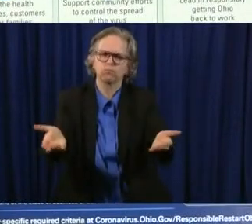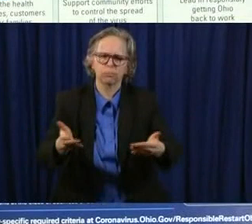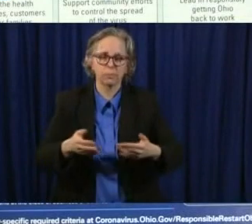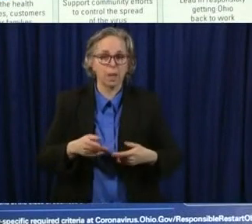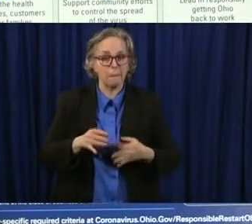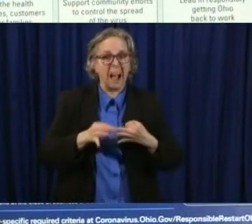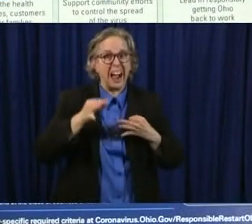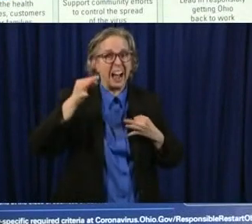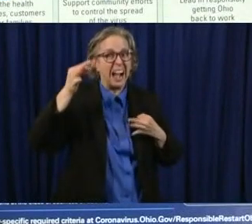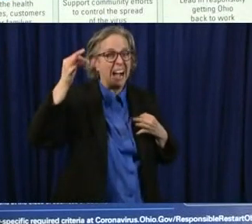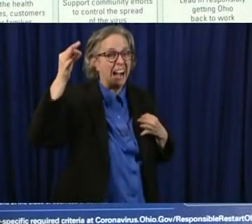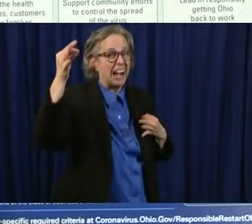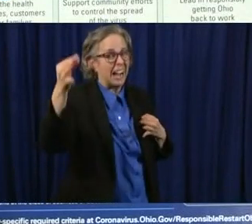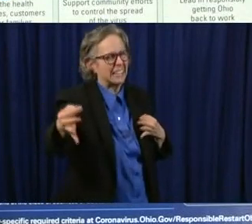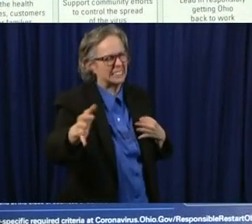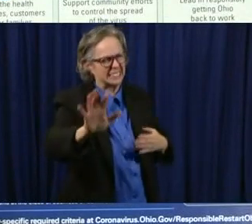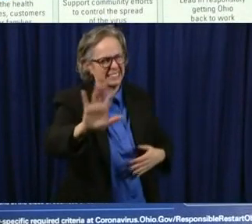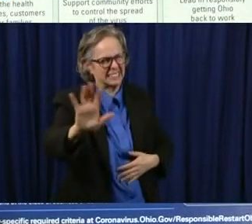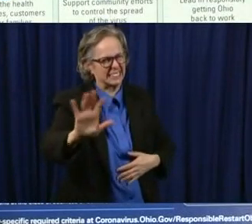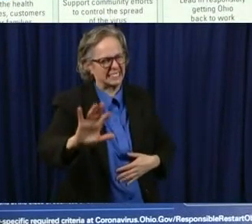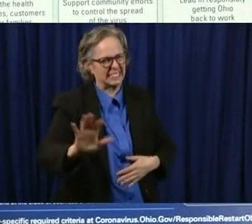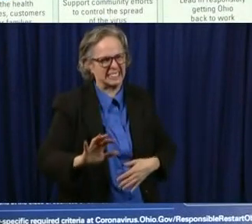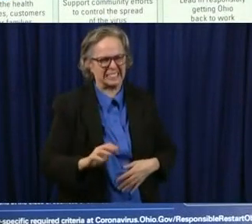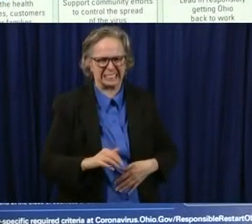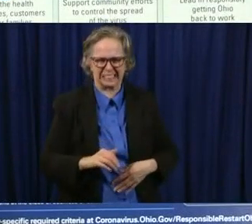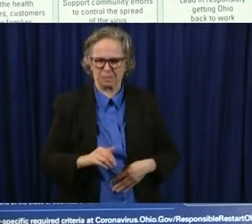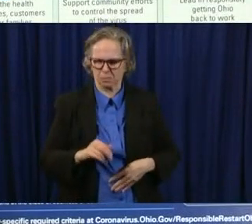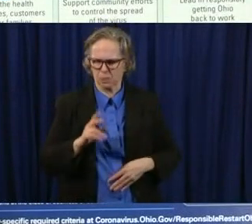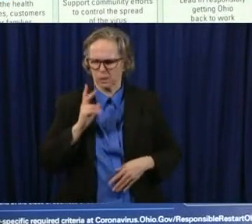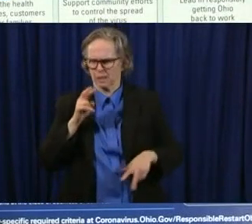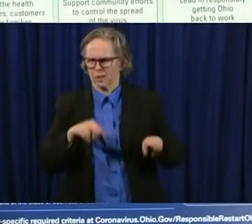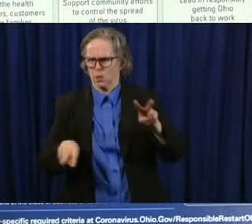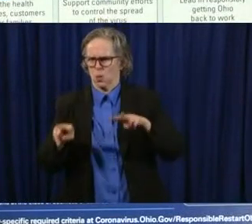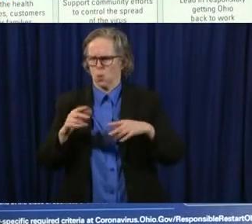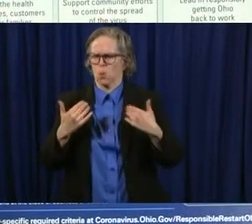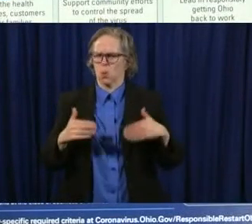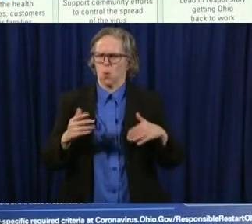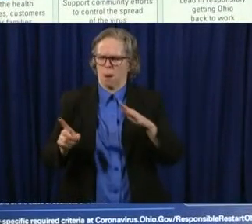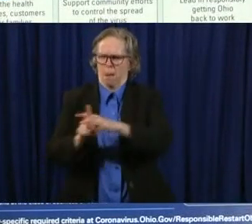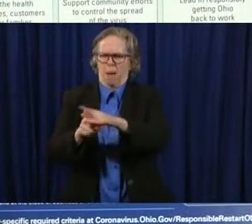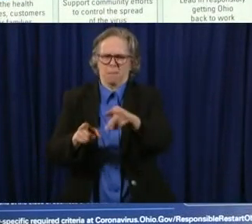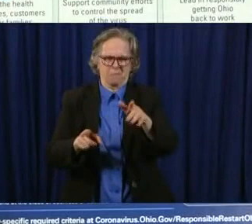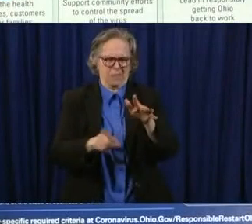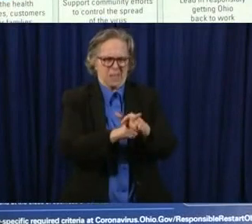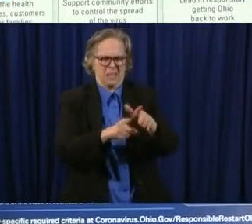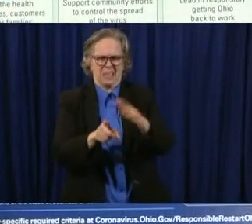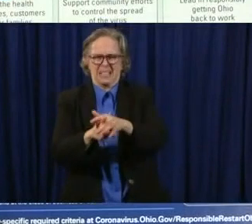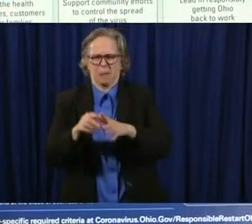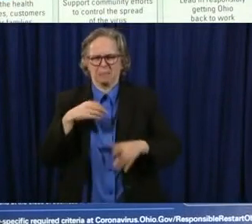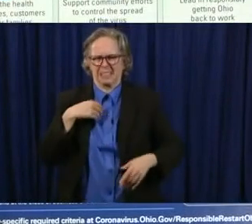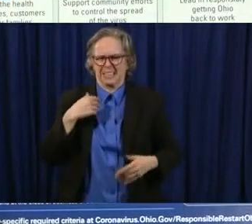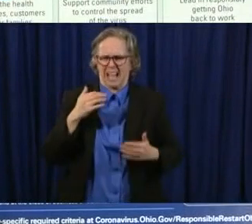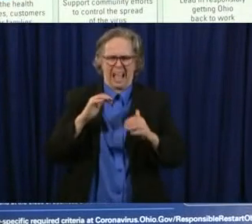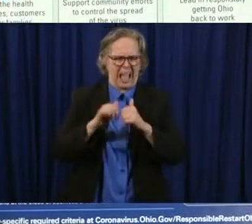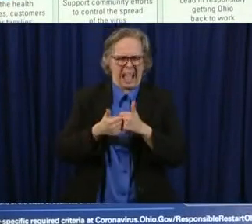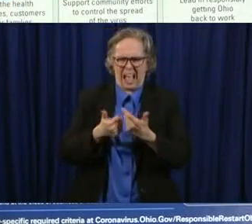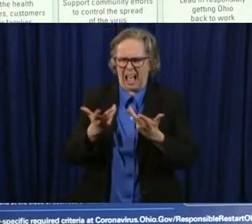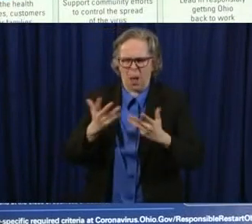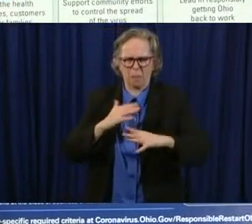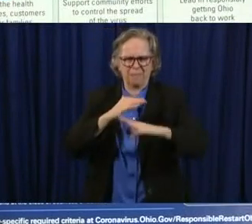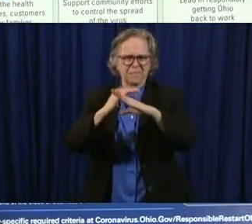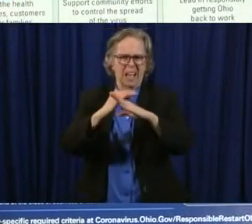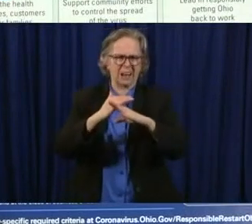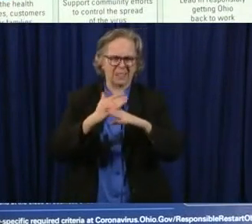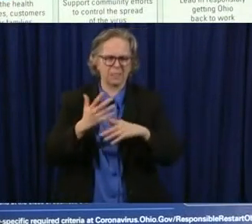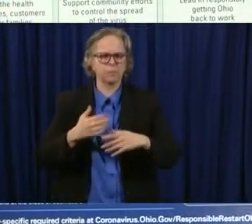it's something that you know when we looked at this and see what we could do um in this area was something that we felt that we could